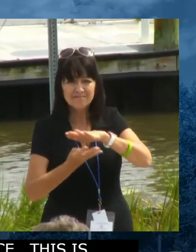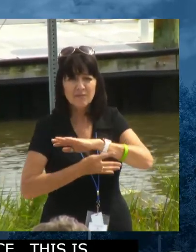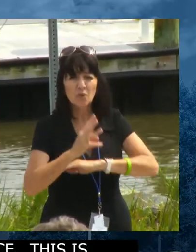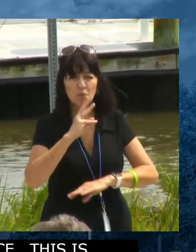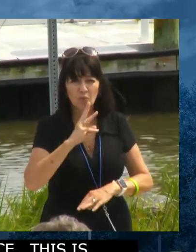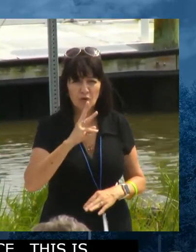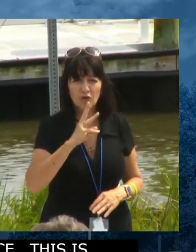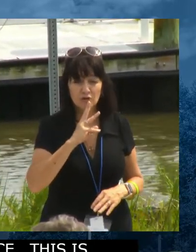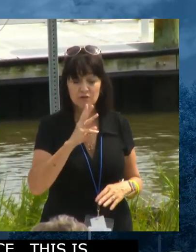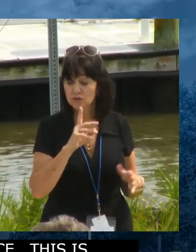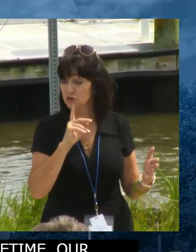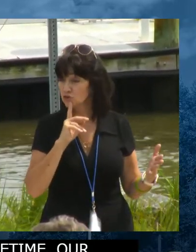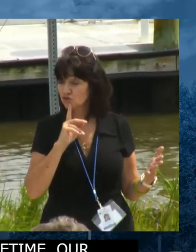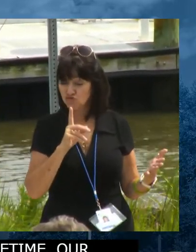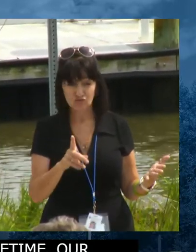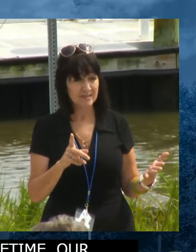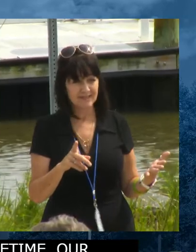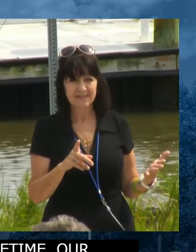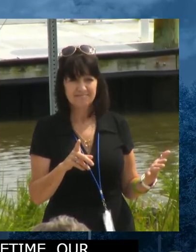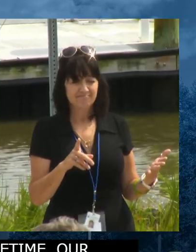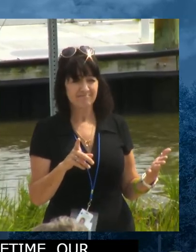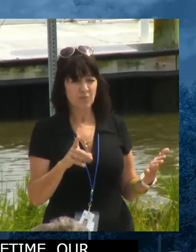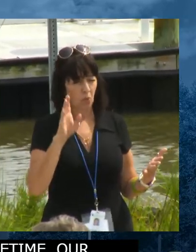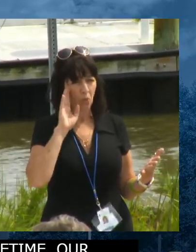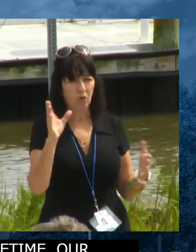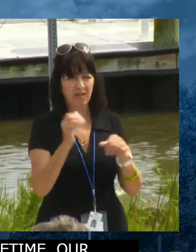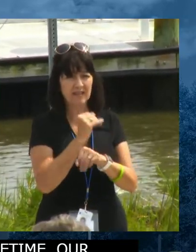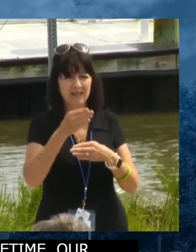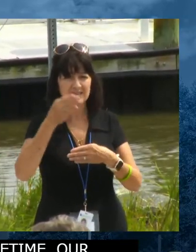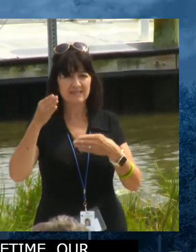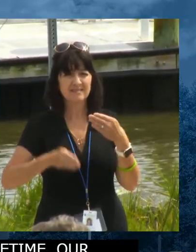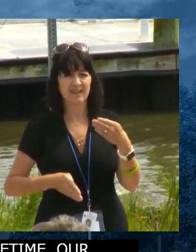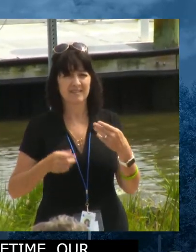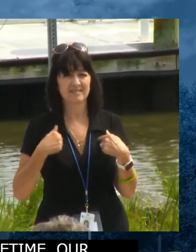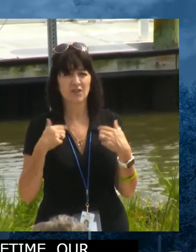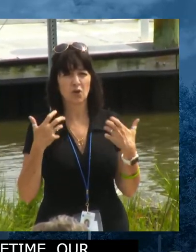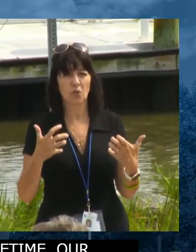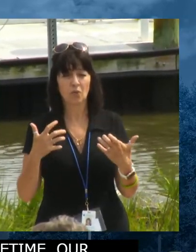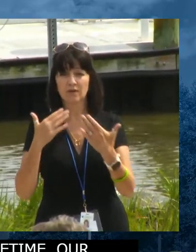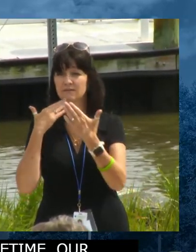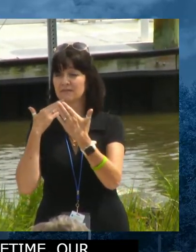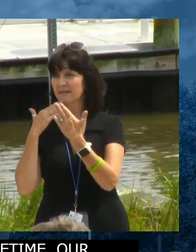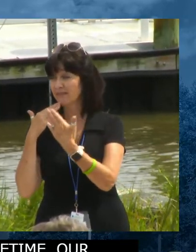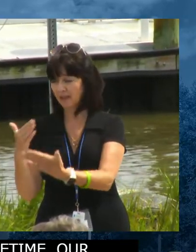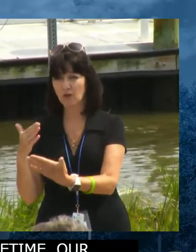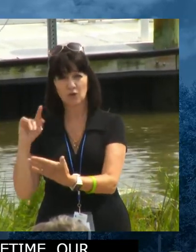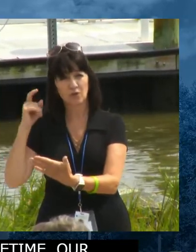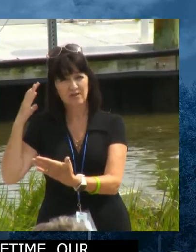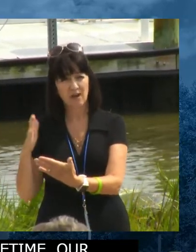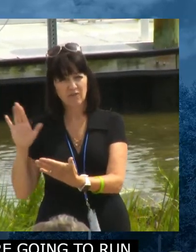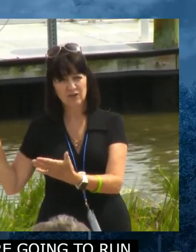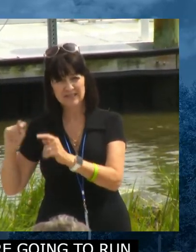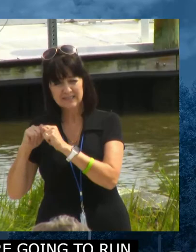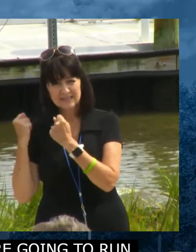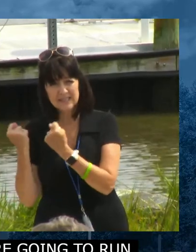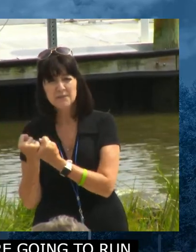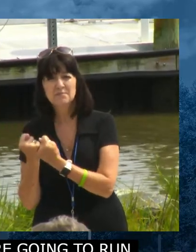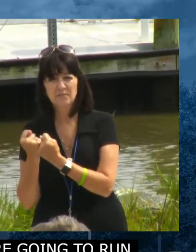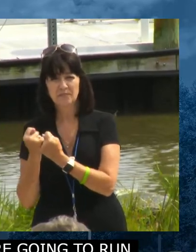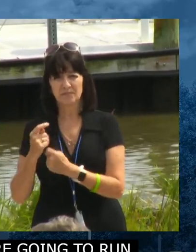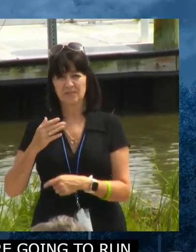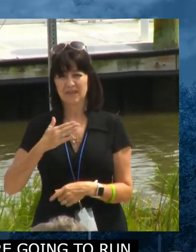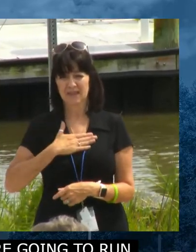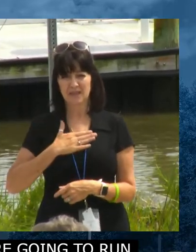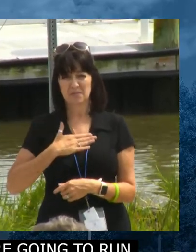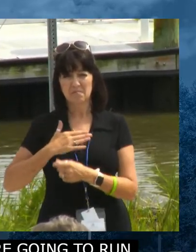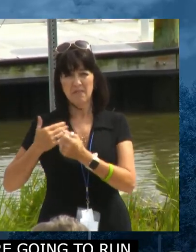we're going to run out of people to do them. But we'll get it done. So I just want to thank the governor, his team, my cohort